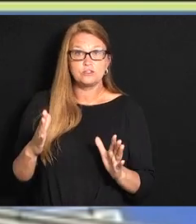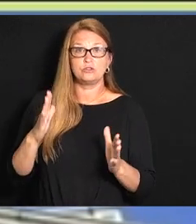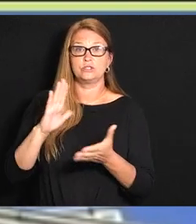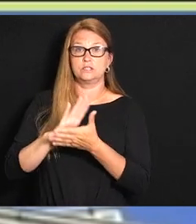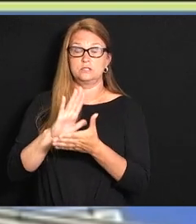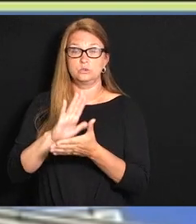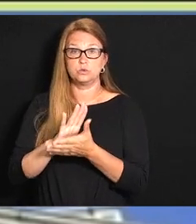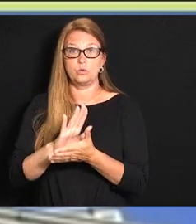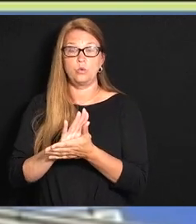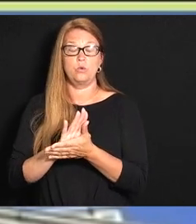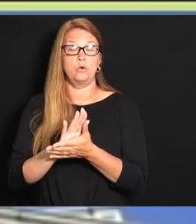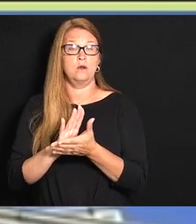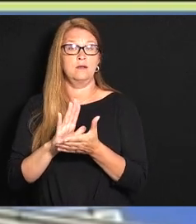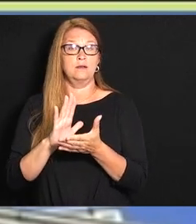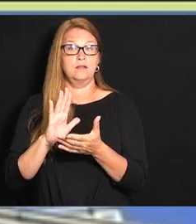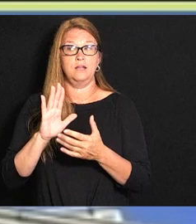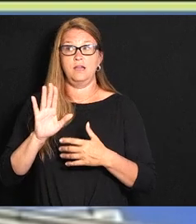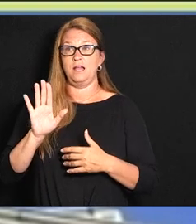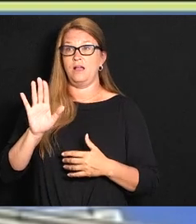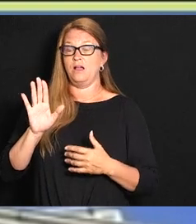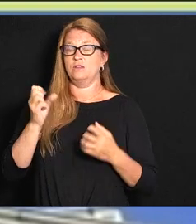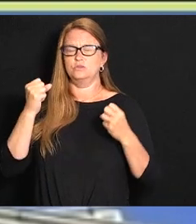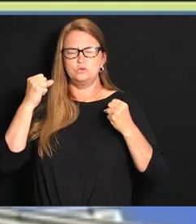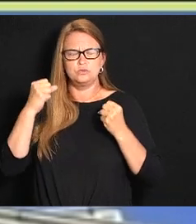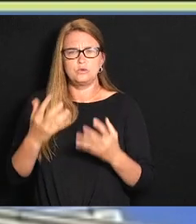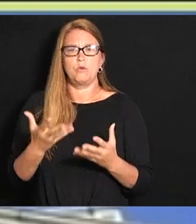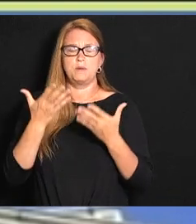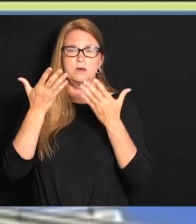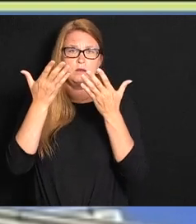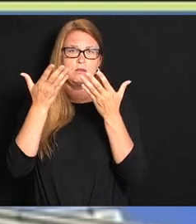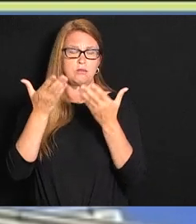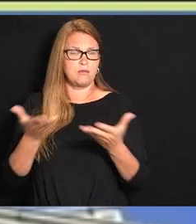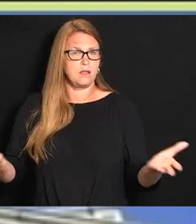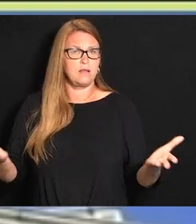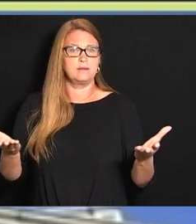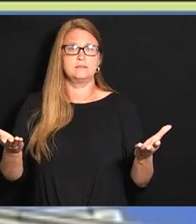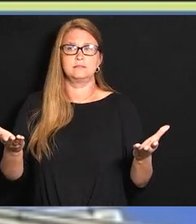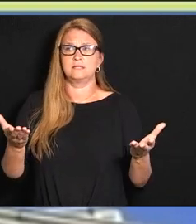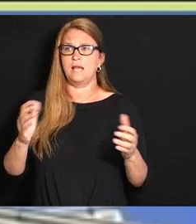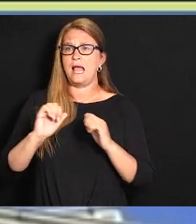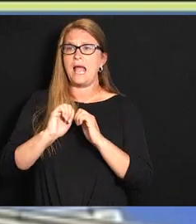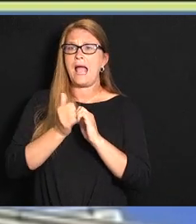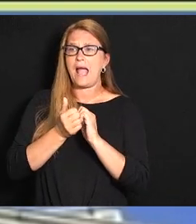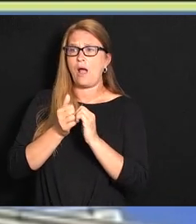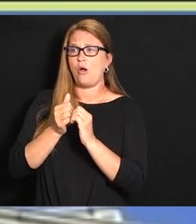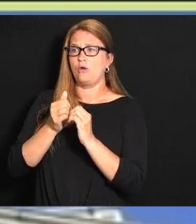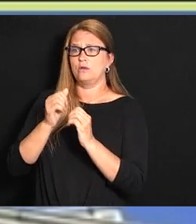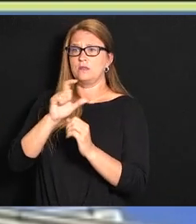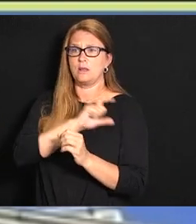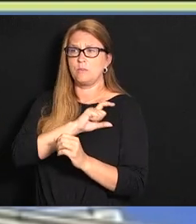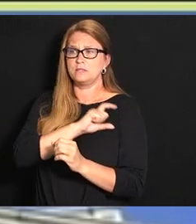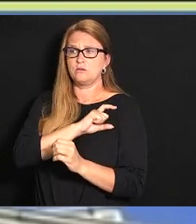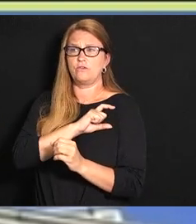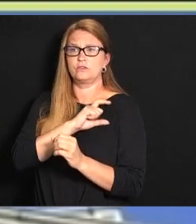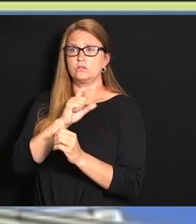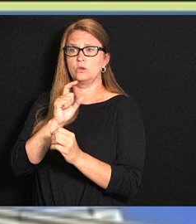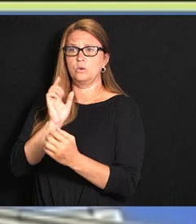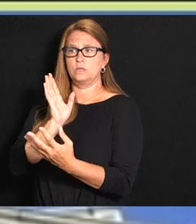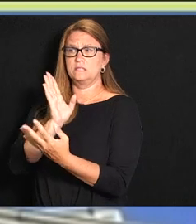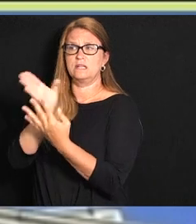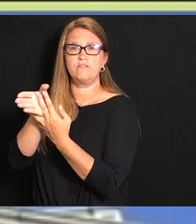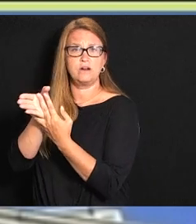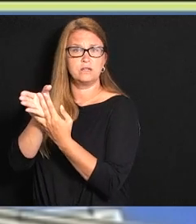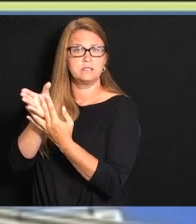And there are countless how the pro-officer was able to intervene and to stop a